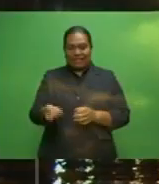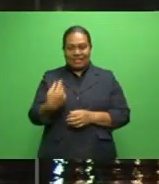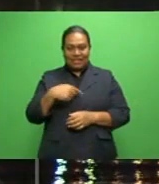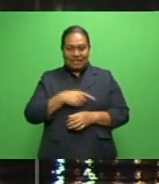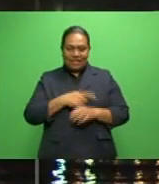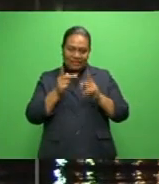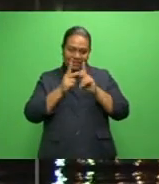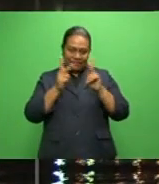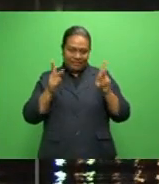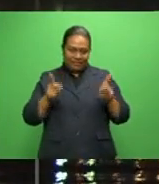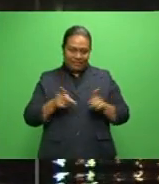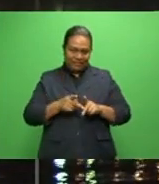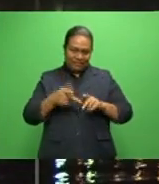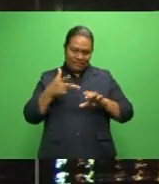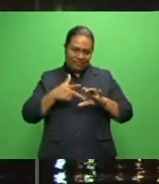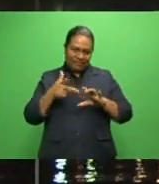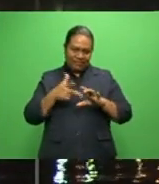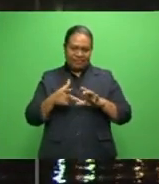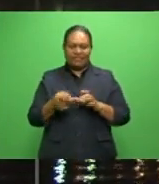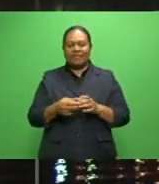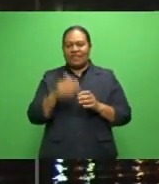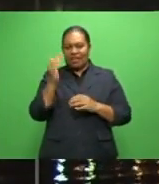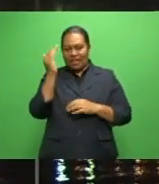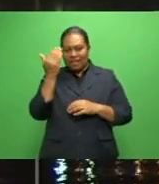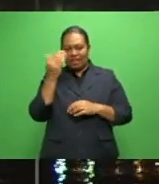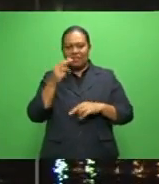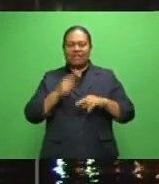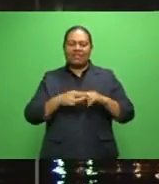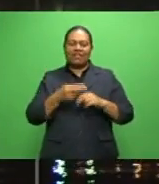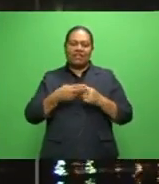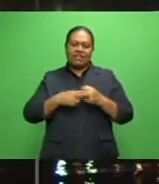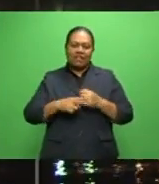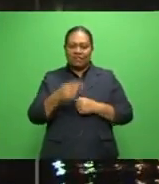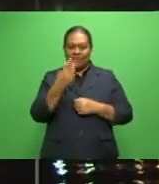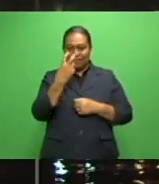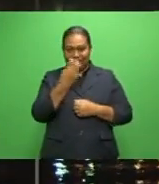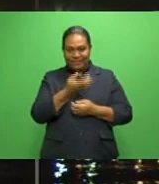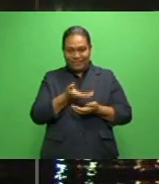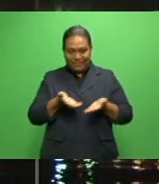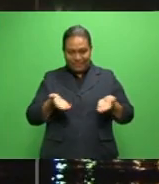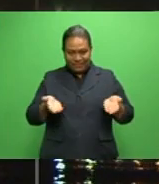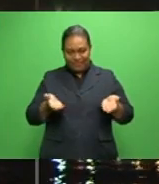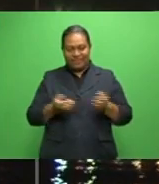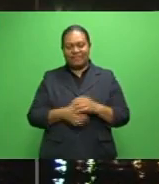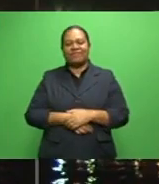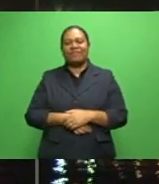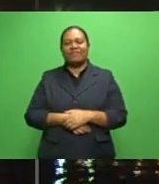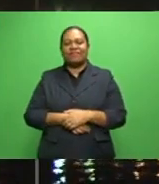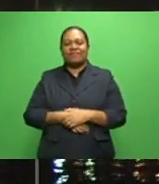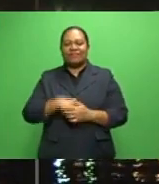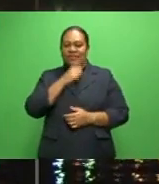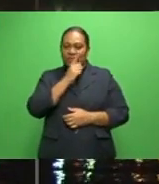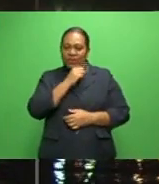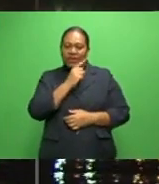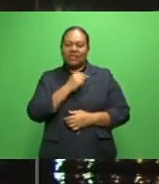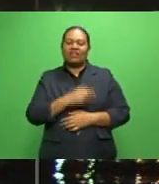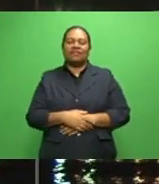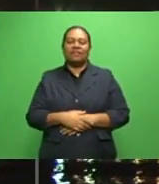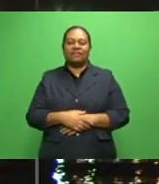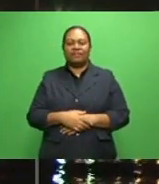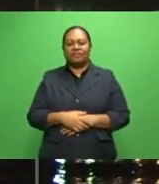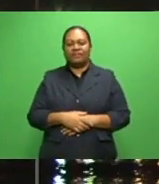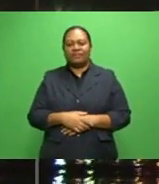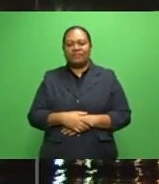newsworthy pictures to fbcnews at fbc.com.fj by Facebook page fbcnews and our Twitter page at fbc underscore